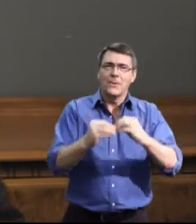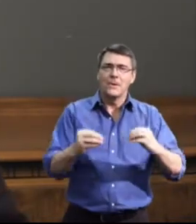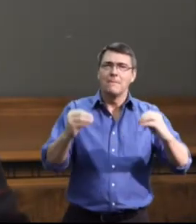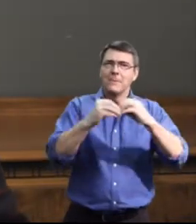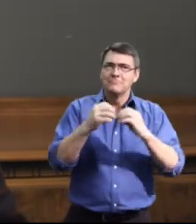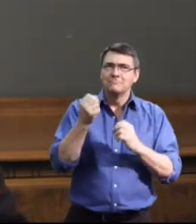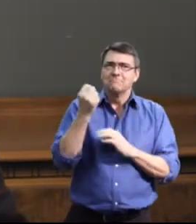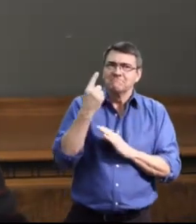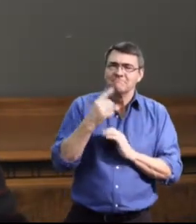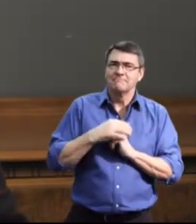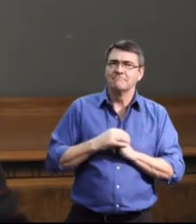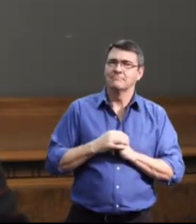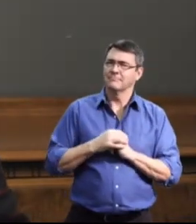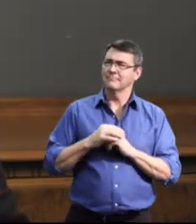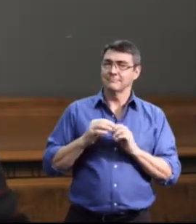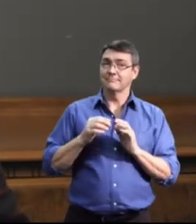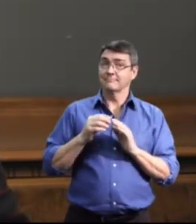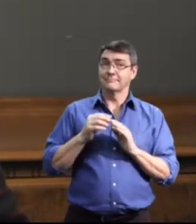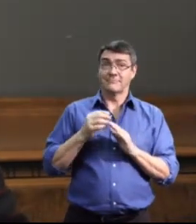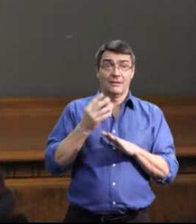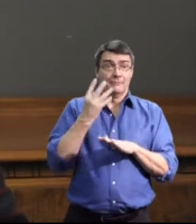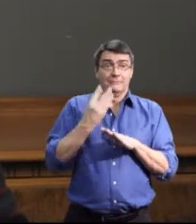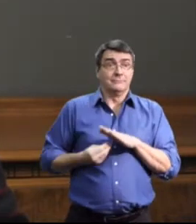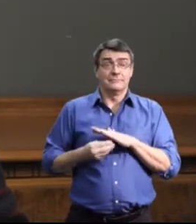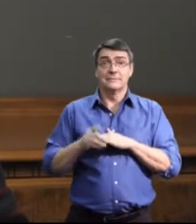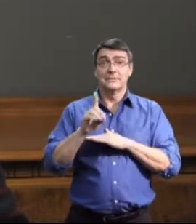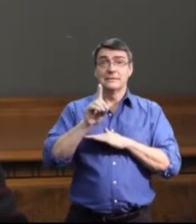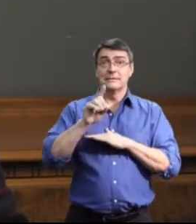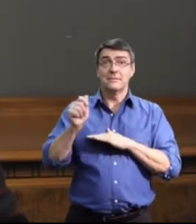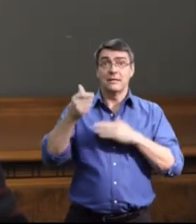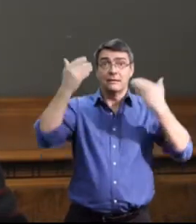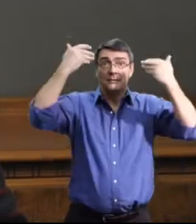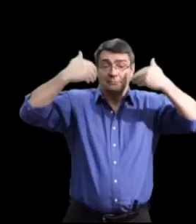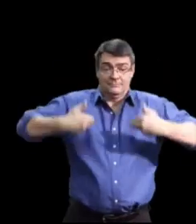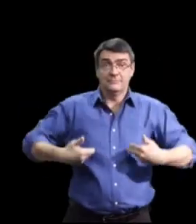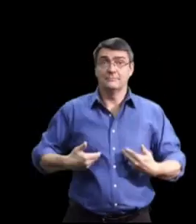more about invisible disabilities.